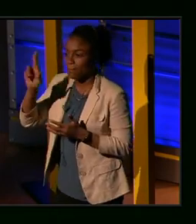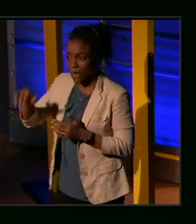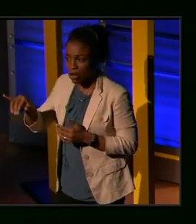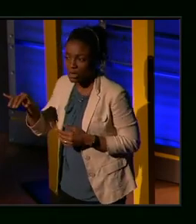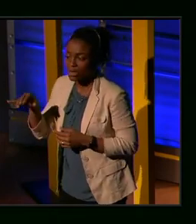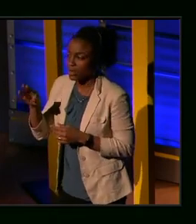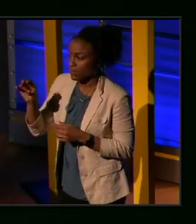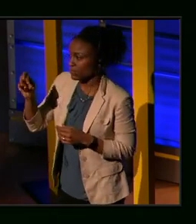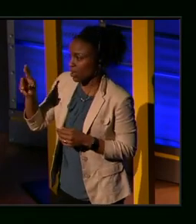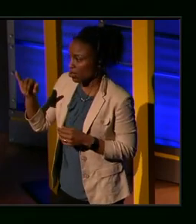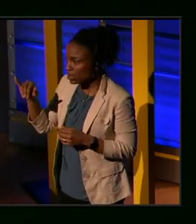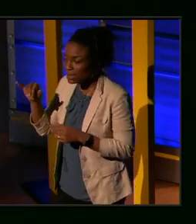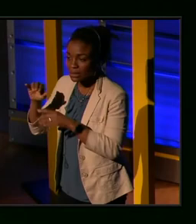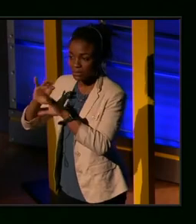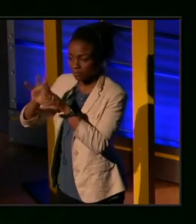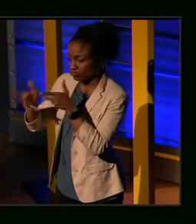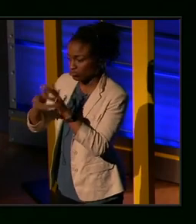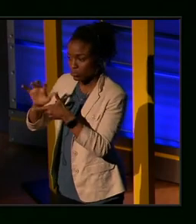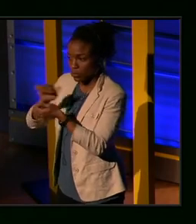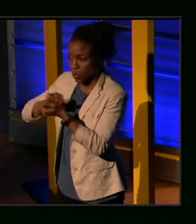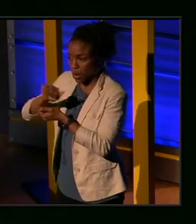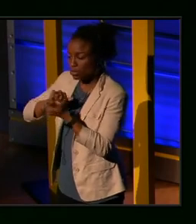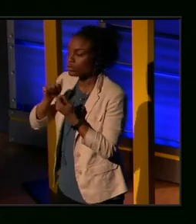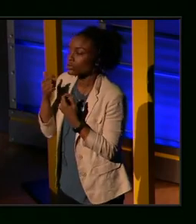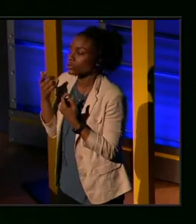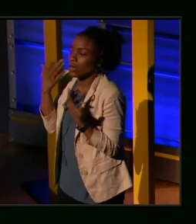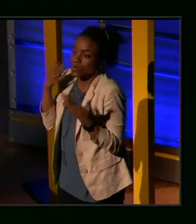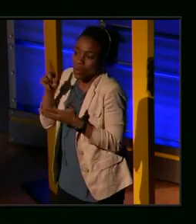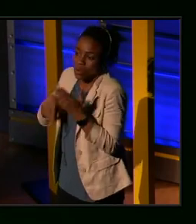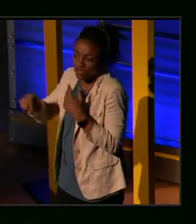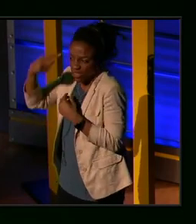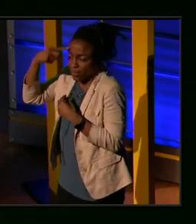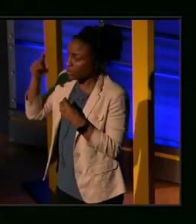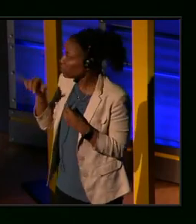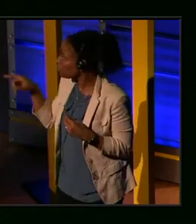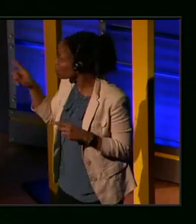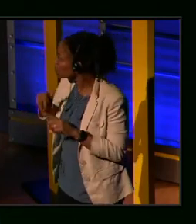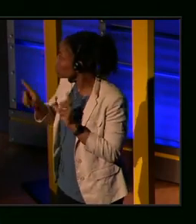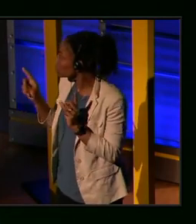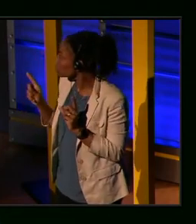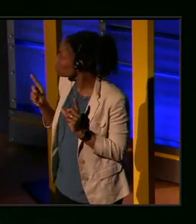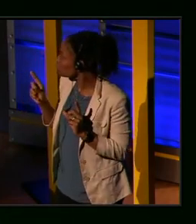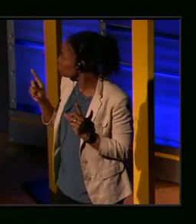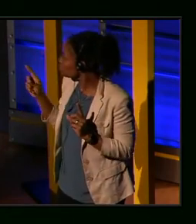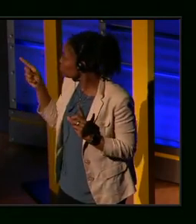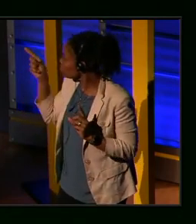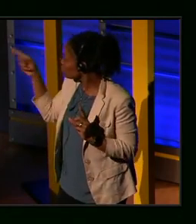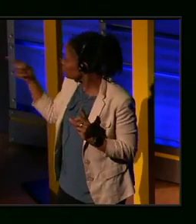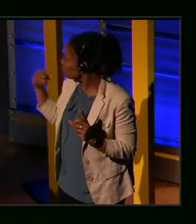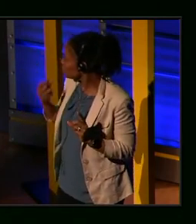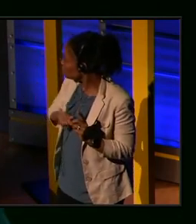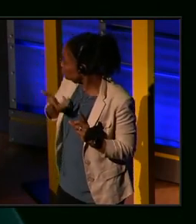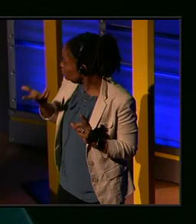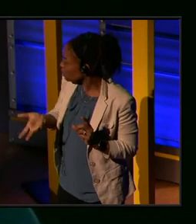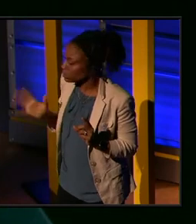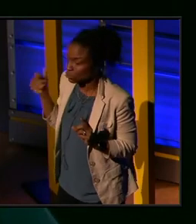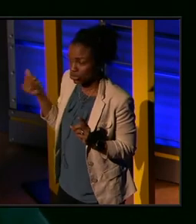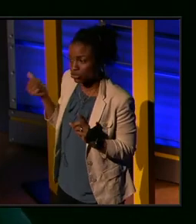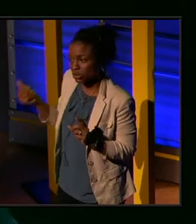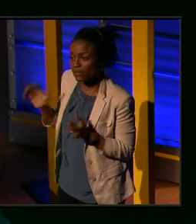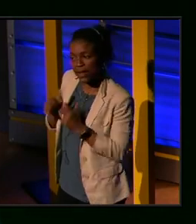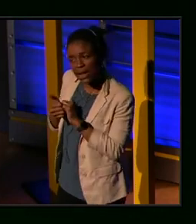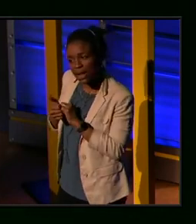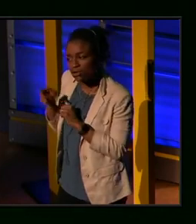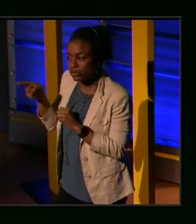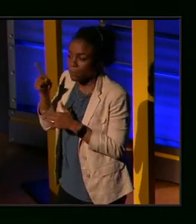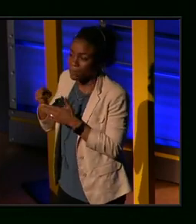Just cleaning berries. So again, I don't know what's in Emma's thoughts. But what I can say is that she expresses herself by the